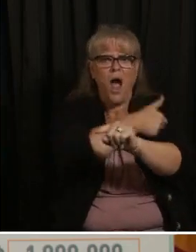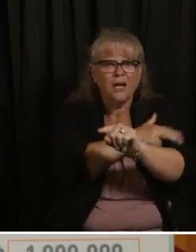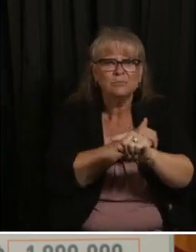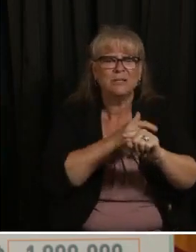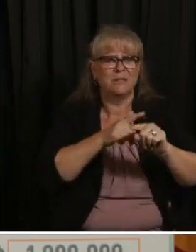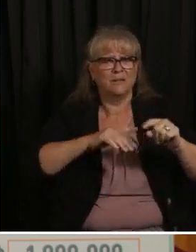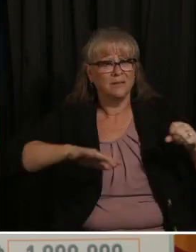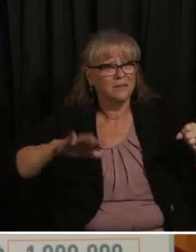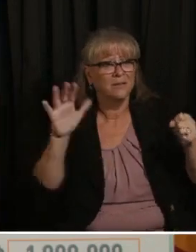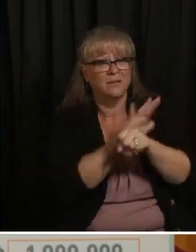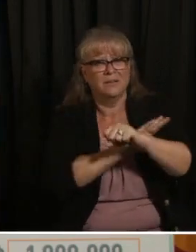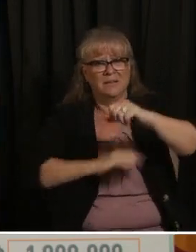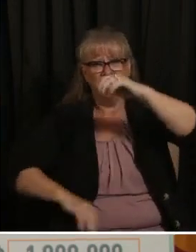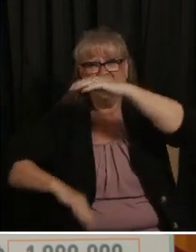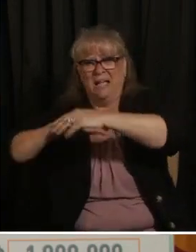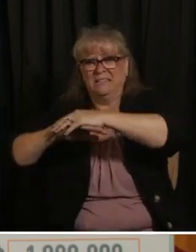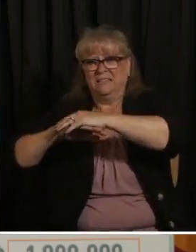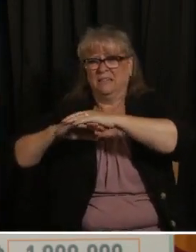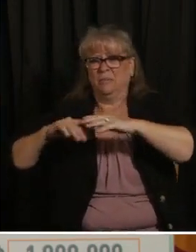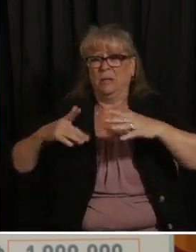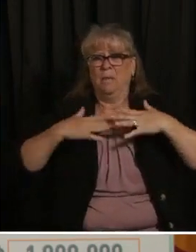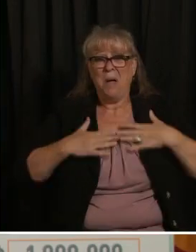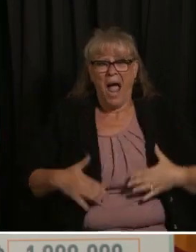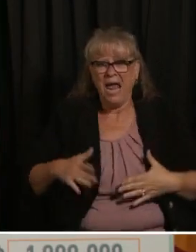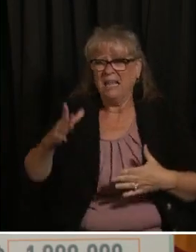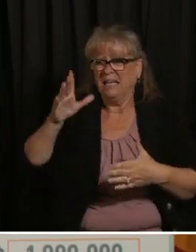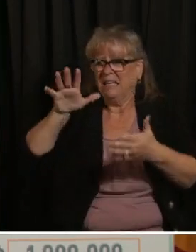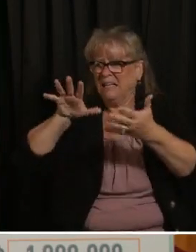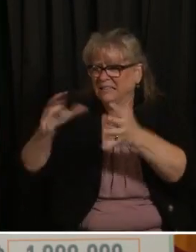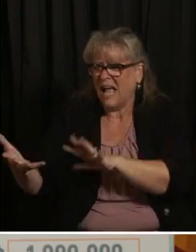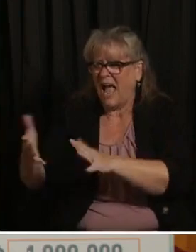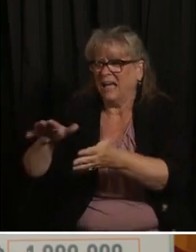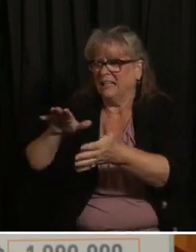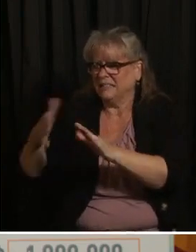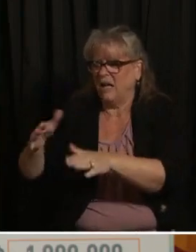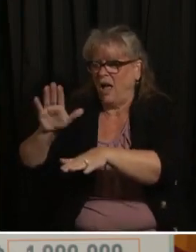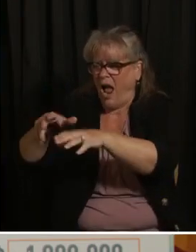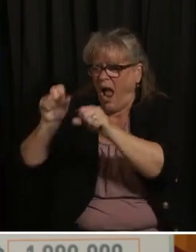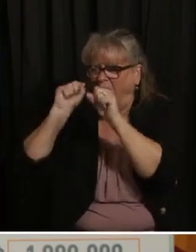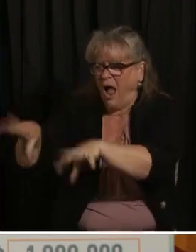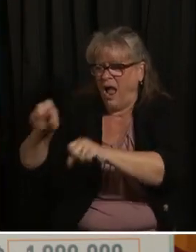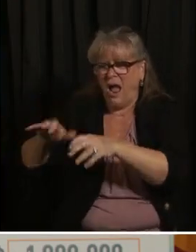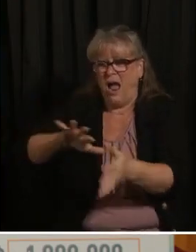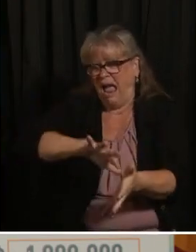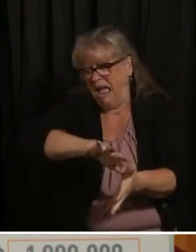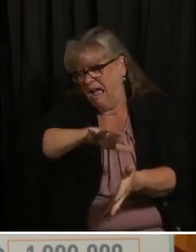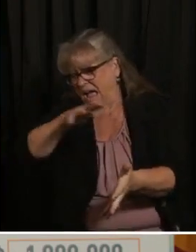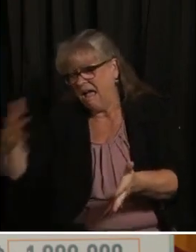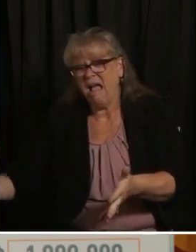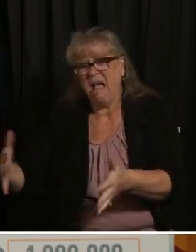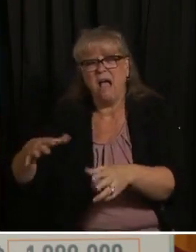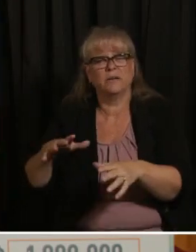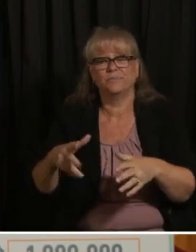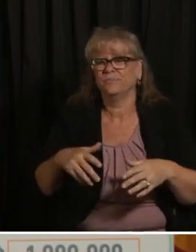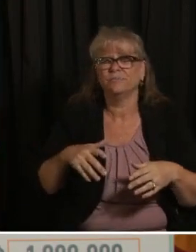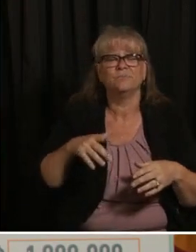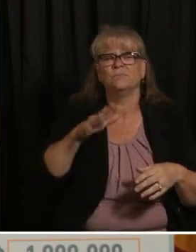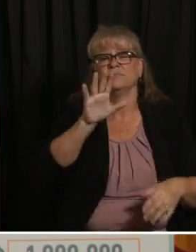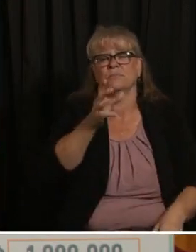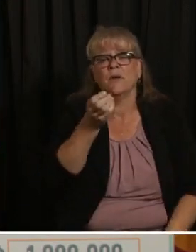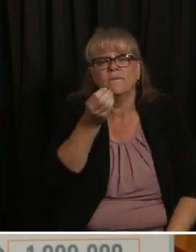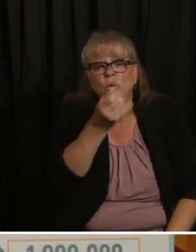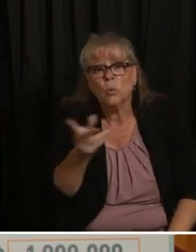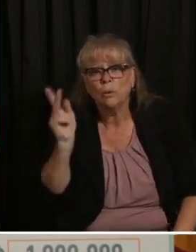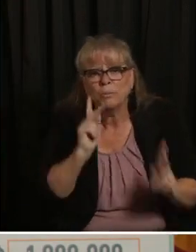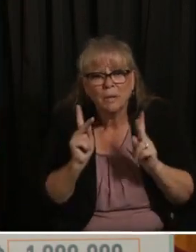very little access to the vaccine you know one two three percent of the population and and here we are in a country where it's free it's